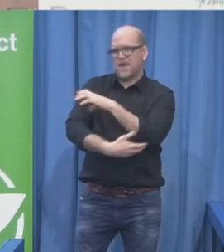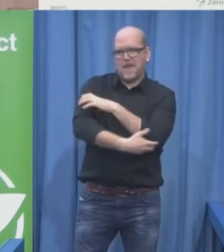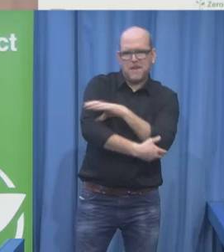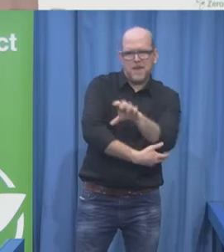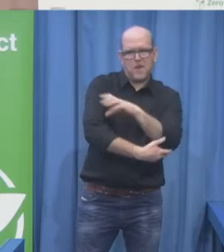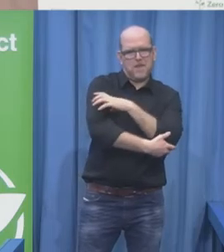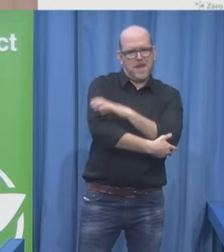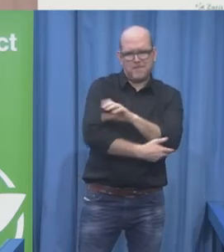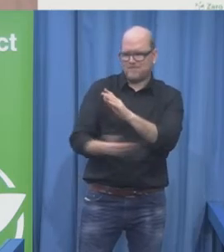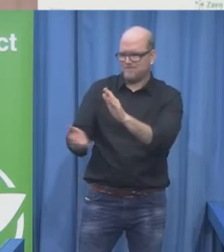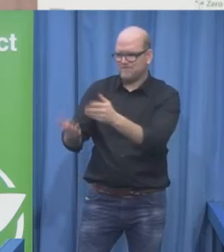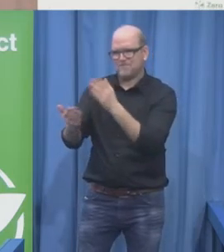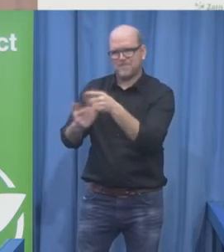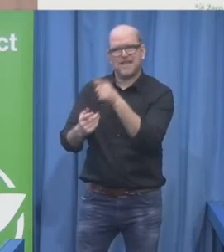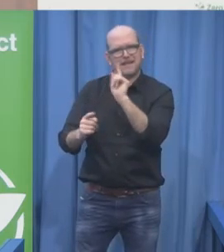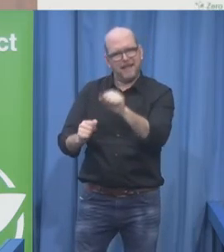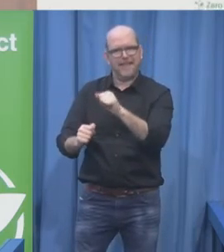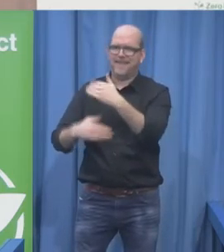that, right?